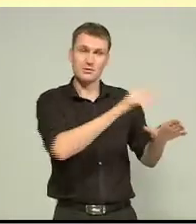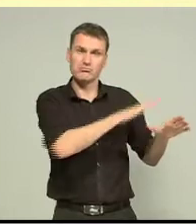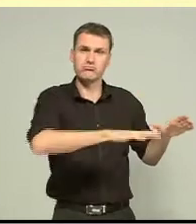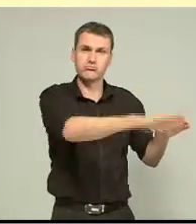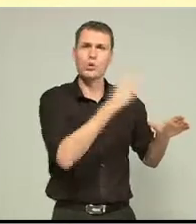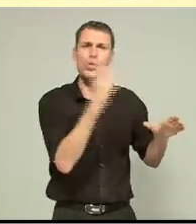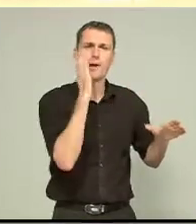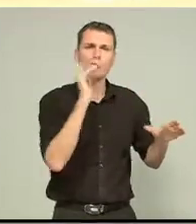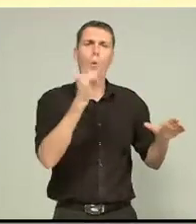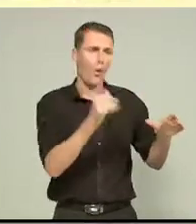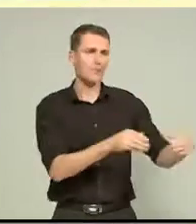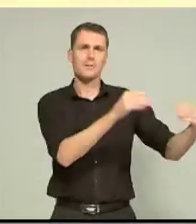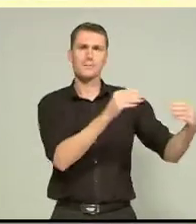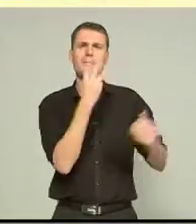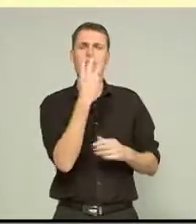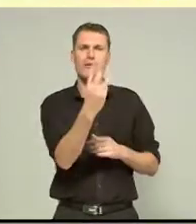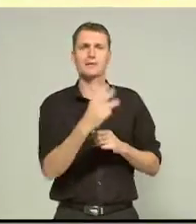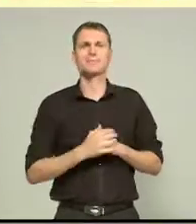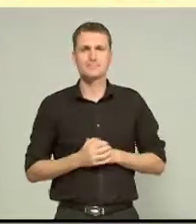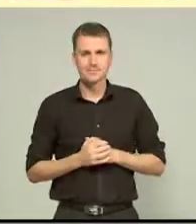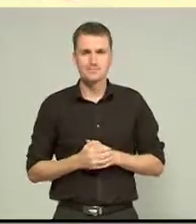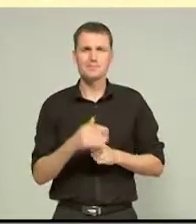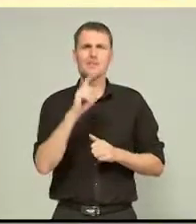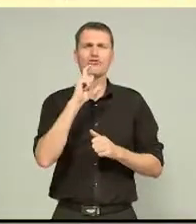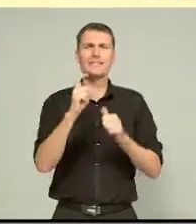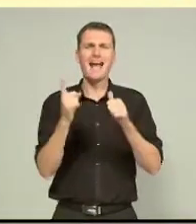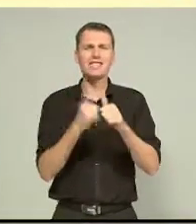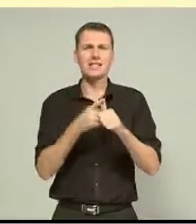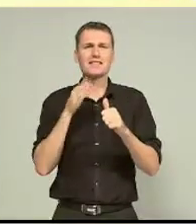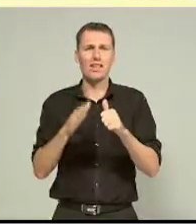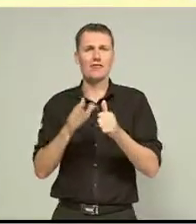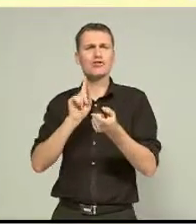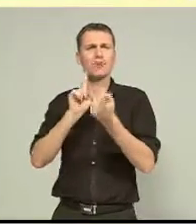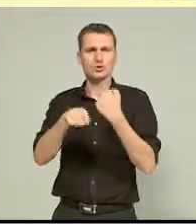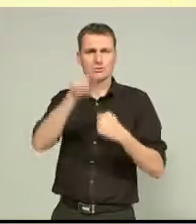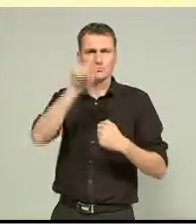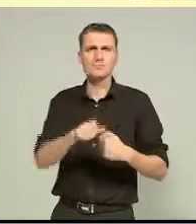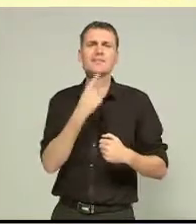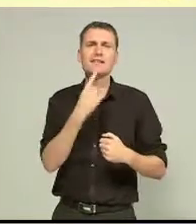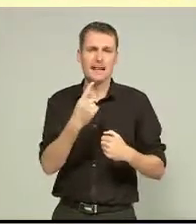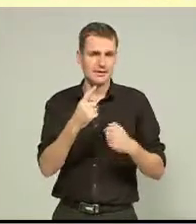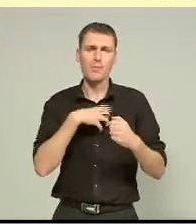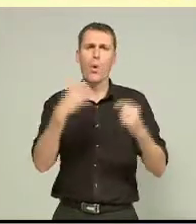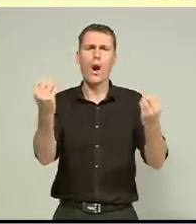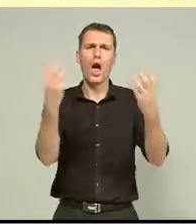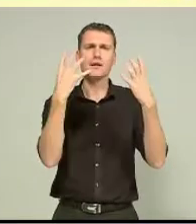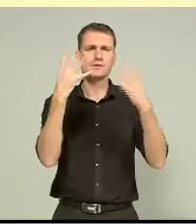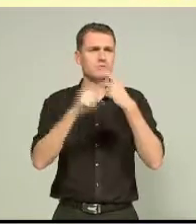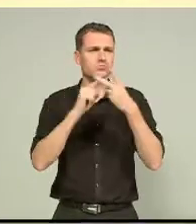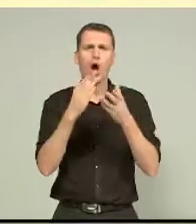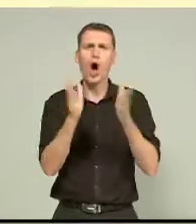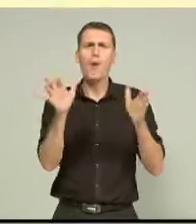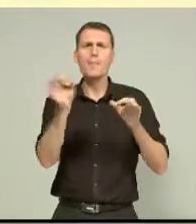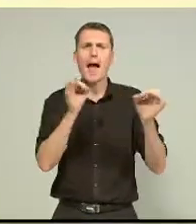Response Special Projects Officer Chris Ashton says the use of light in open plan is what makes it feel like a real home.